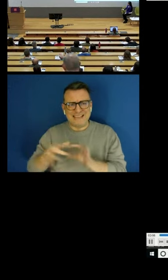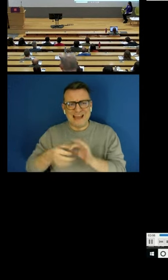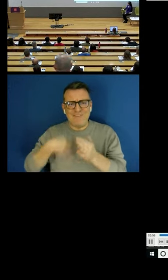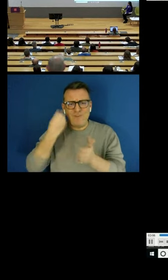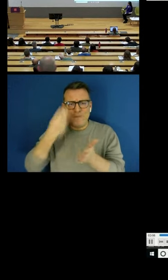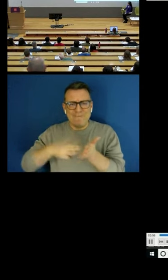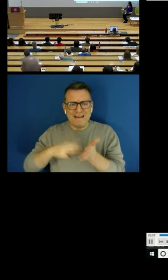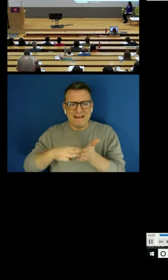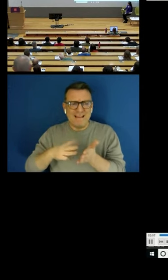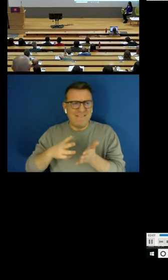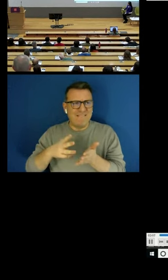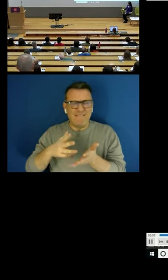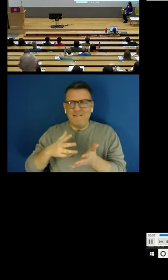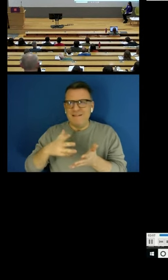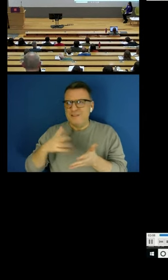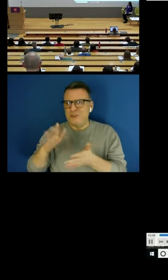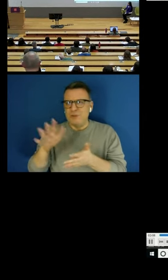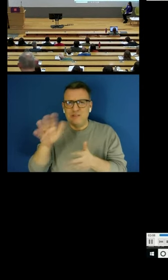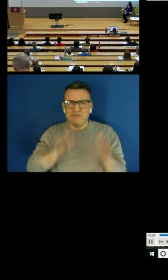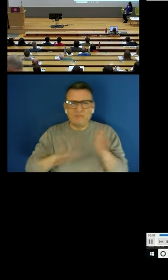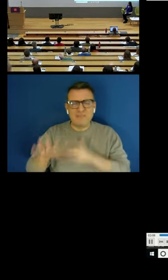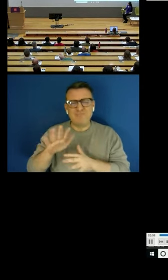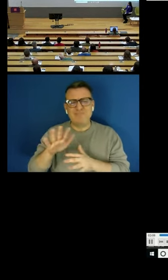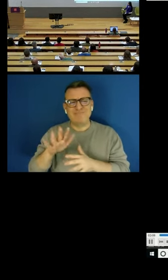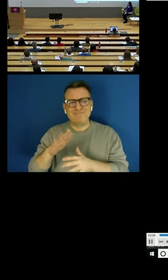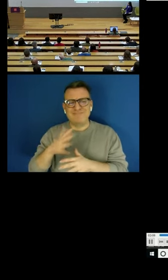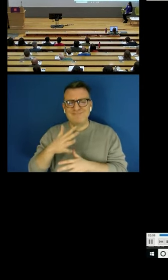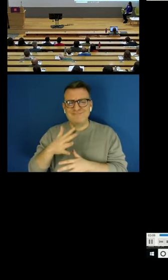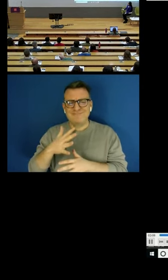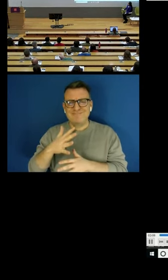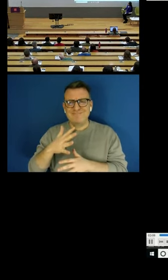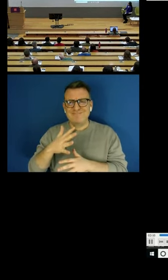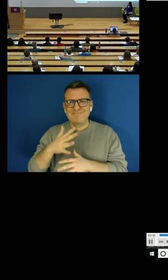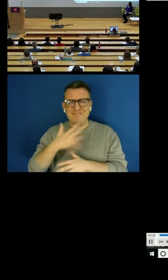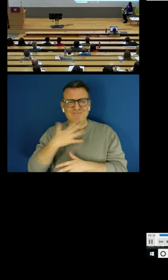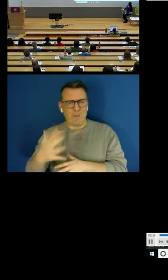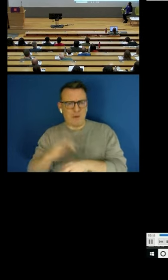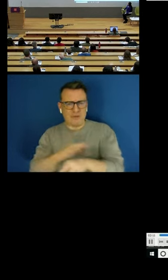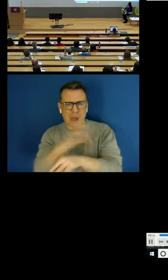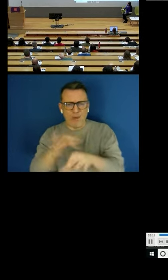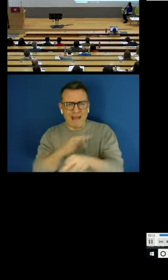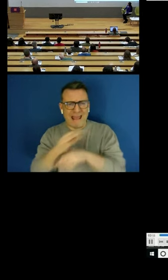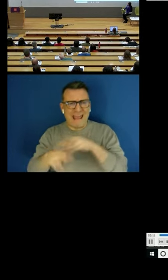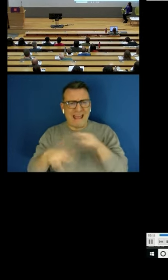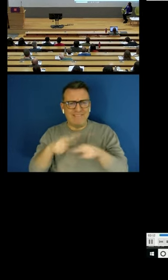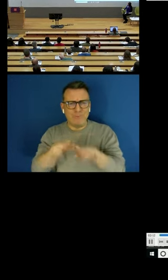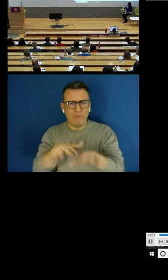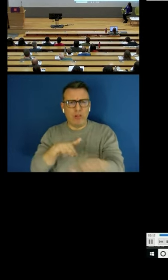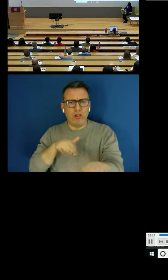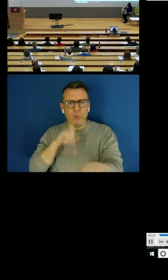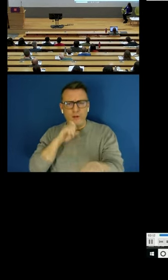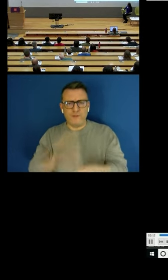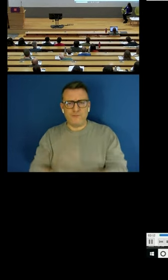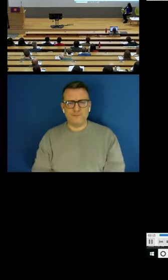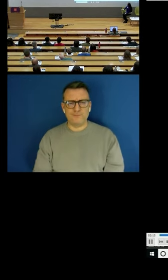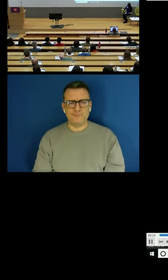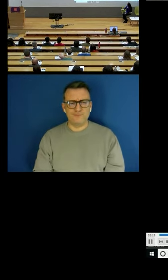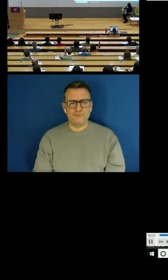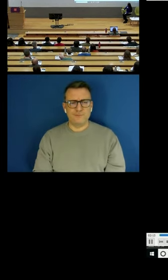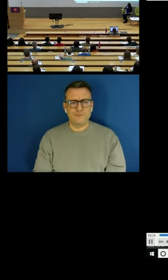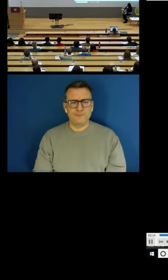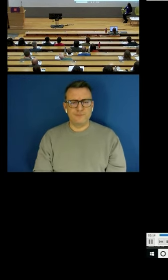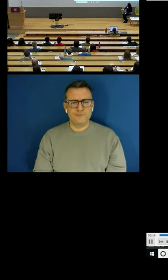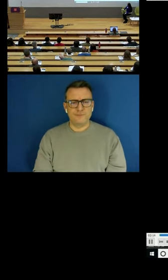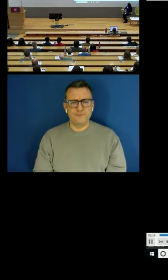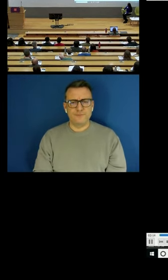roughly if you're stuck in traffic. You are not for traffic. Since